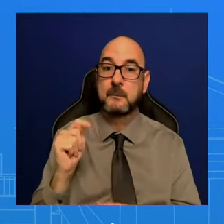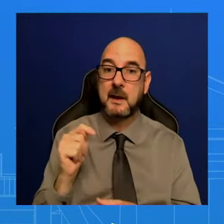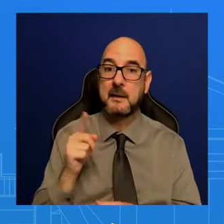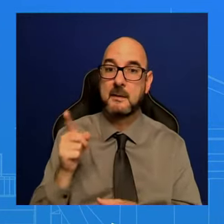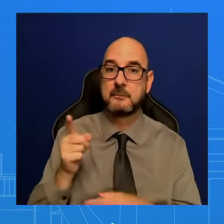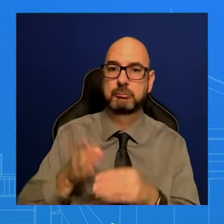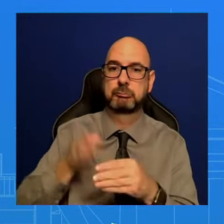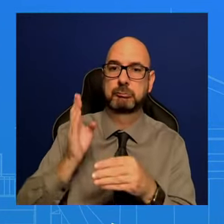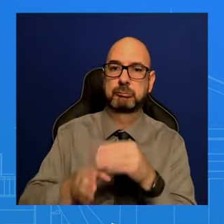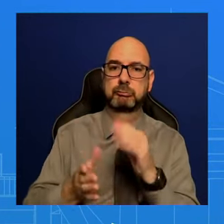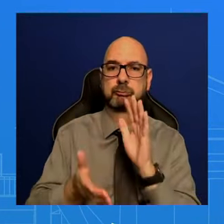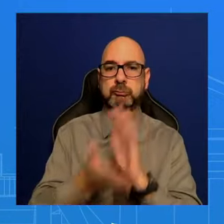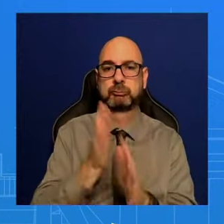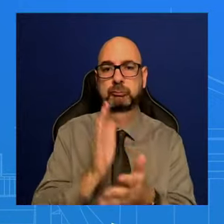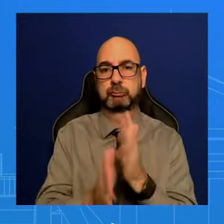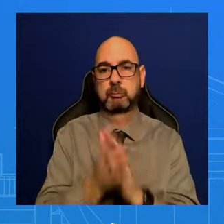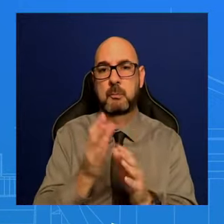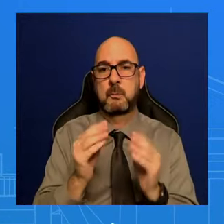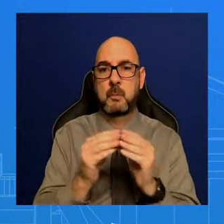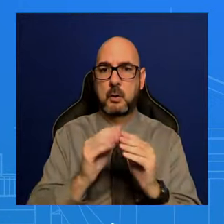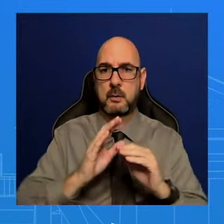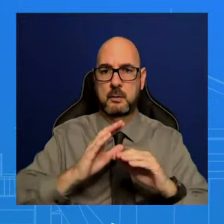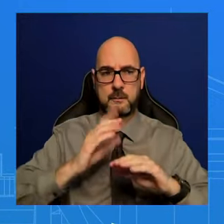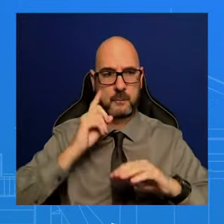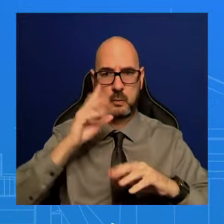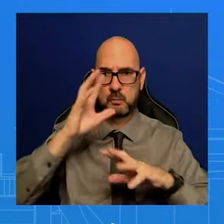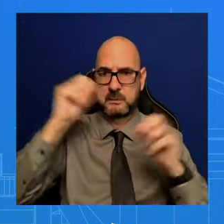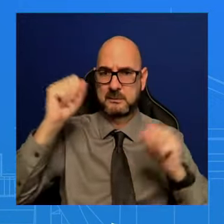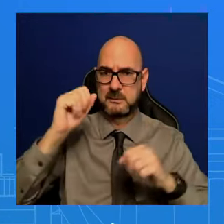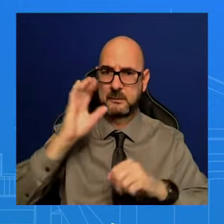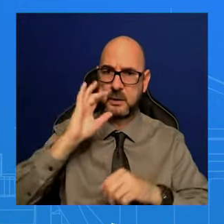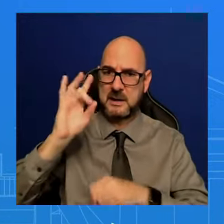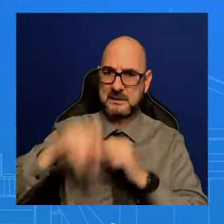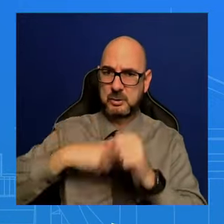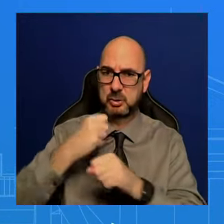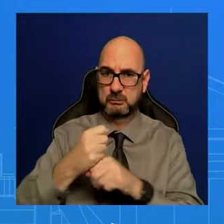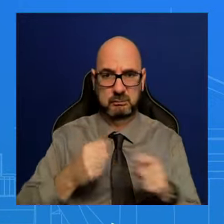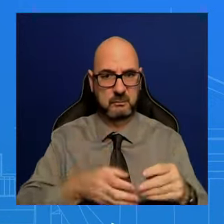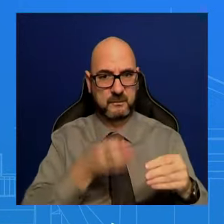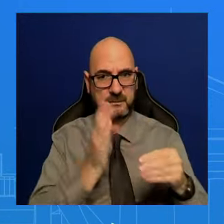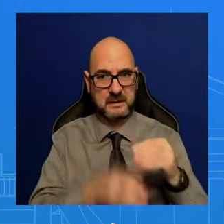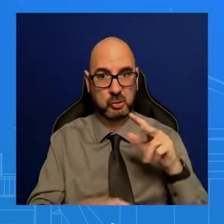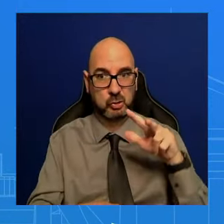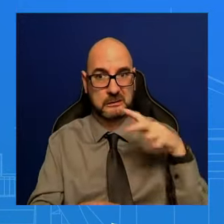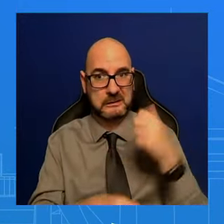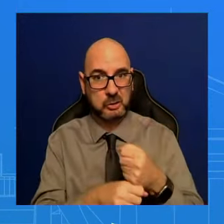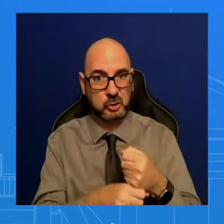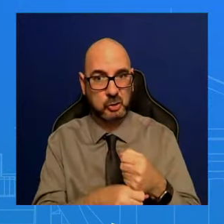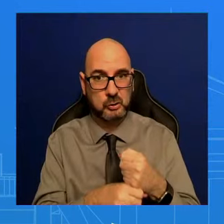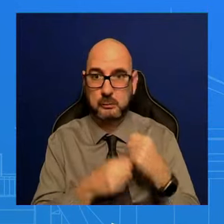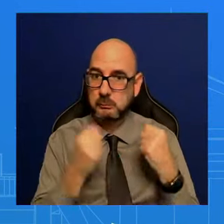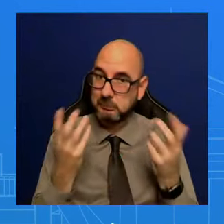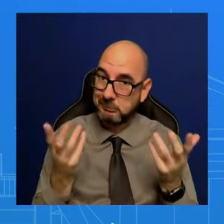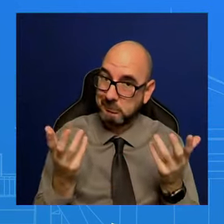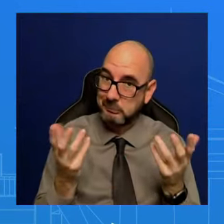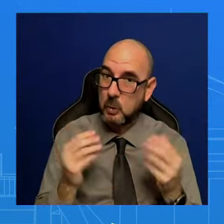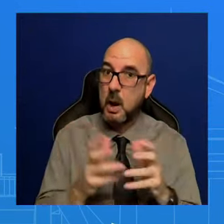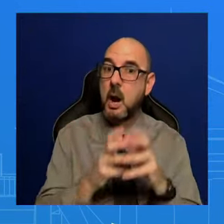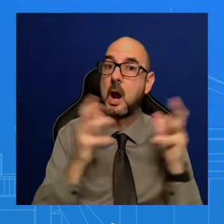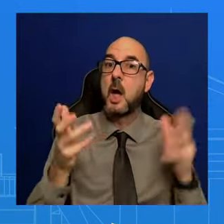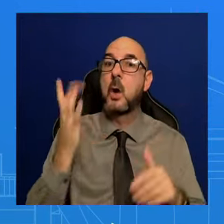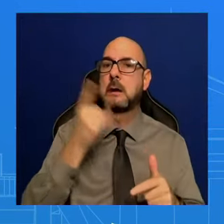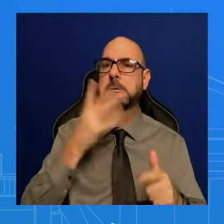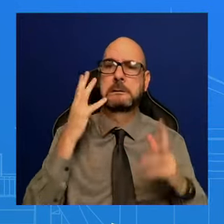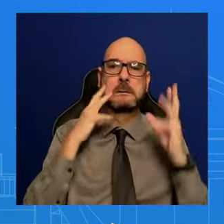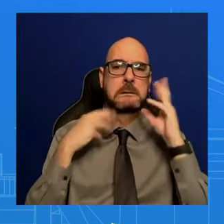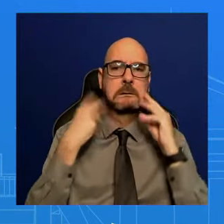of Presidency. And that is what we've seen from the data. And a lot of that is because of his experience. His experience matters. His experience has